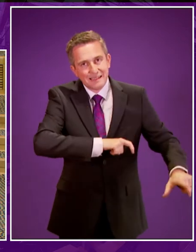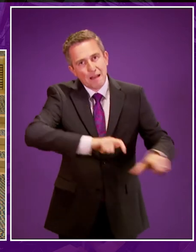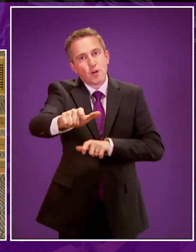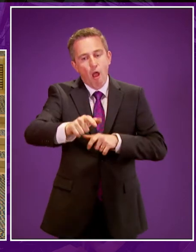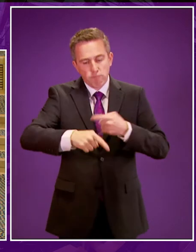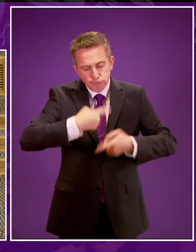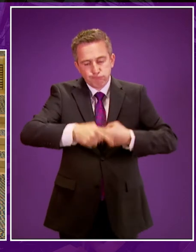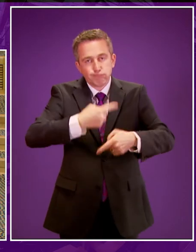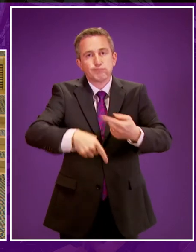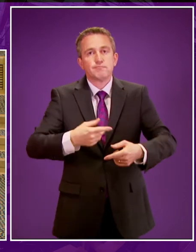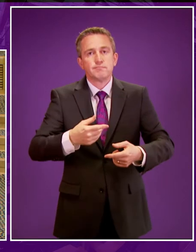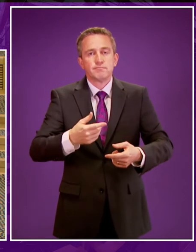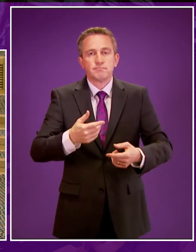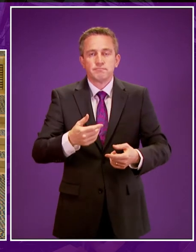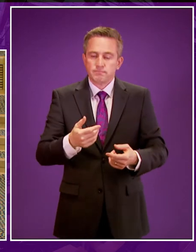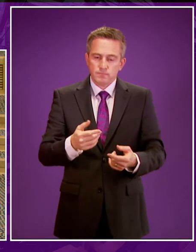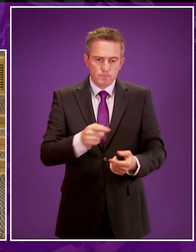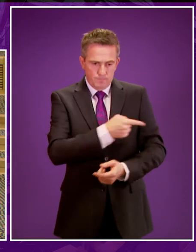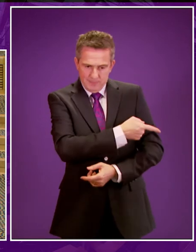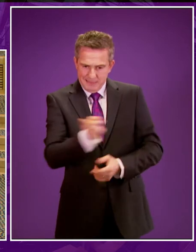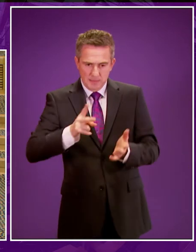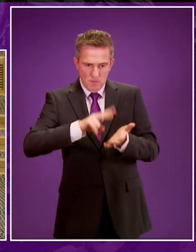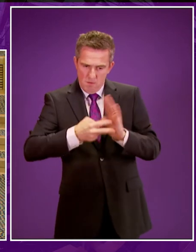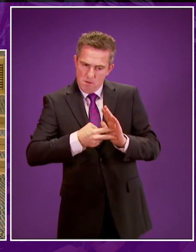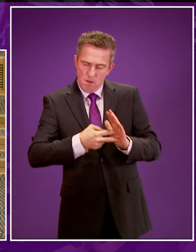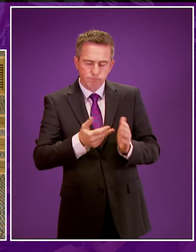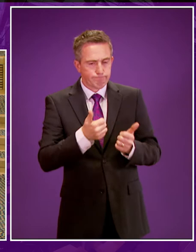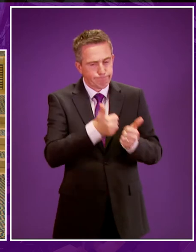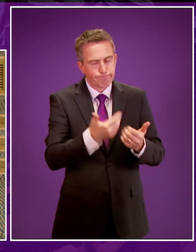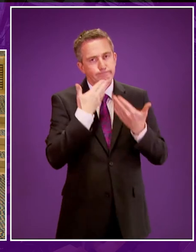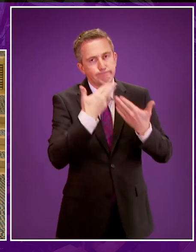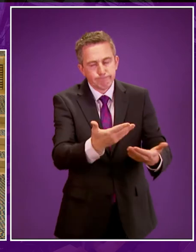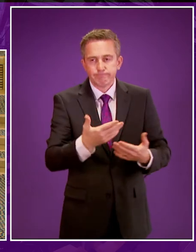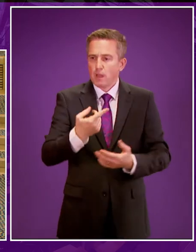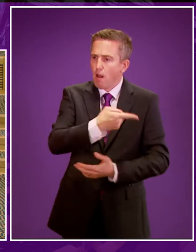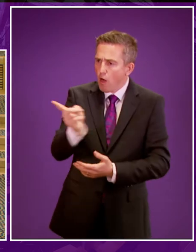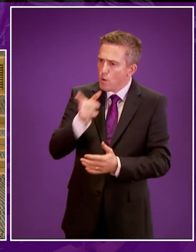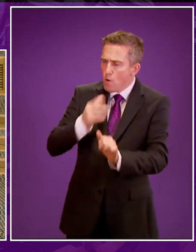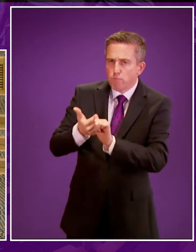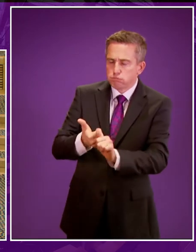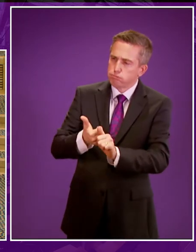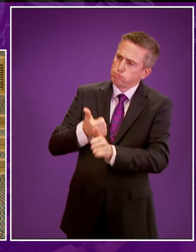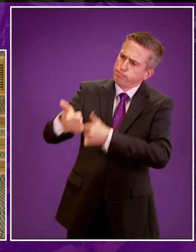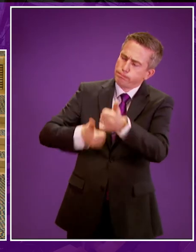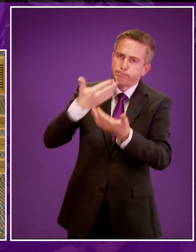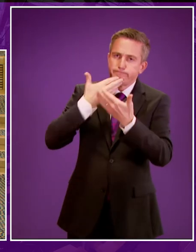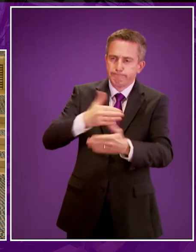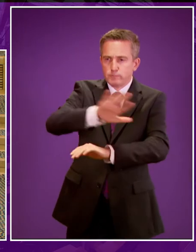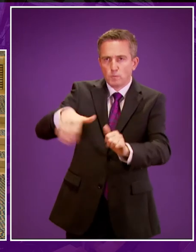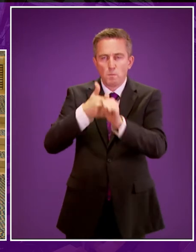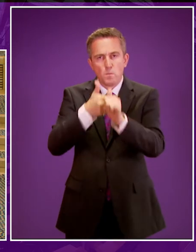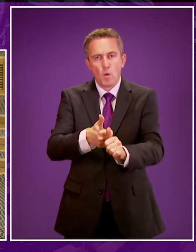I would like to take this opportunity to thank all of these organisations and others who work in the field of BSL for their contributions so far